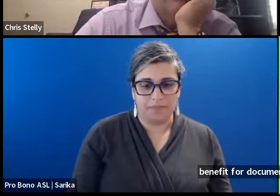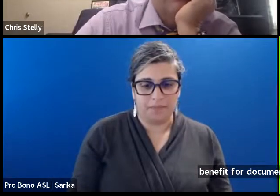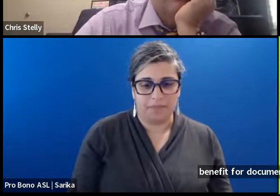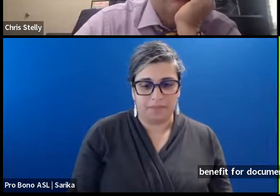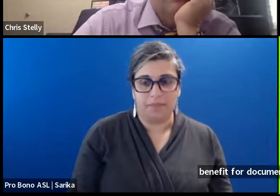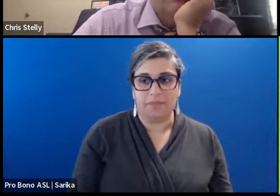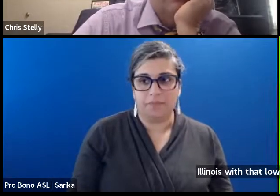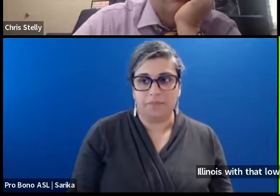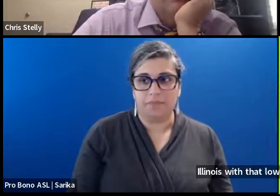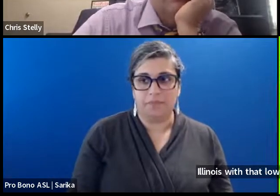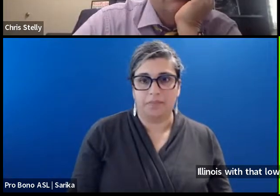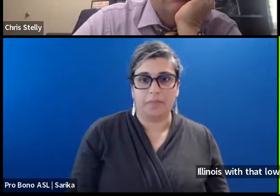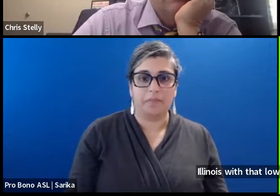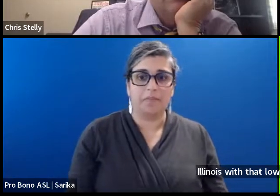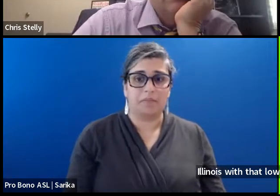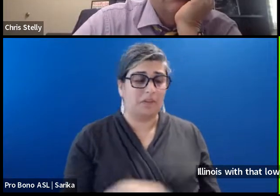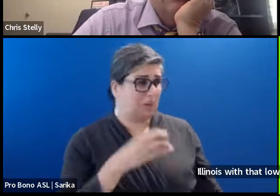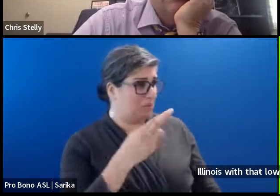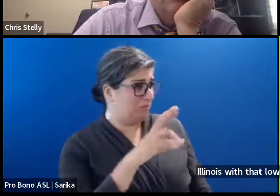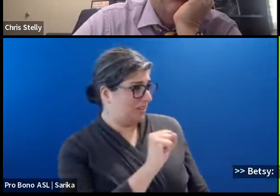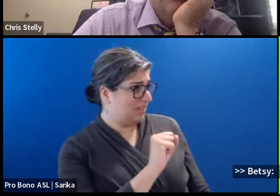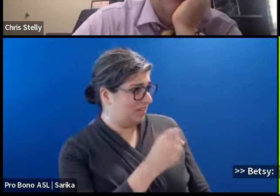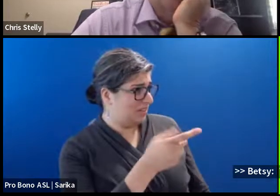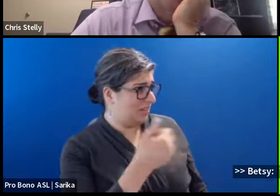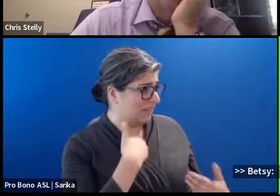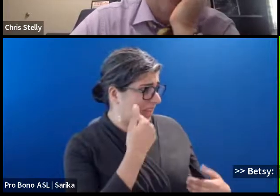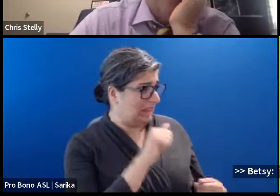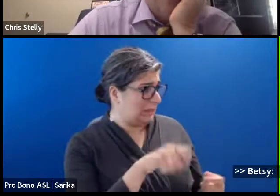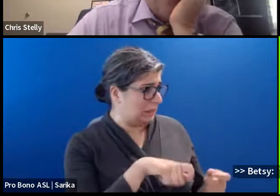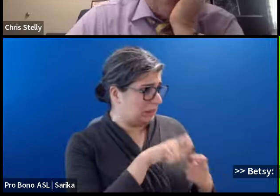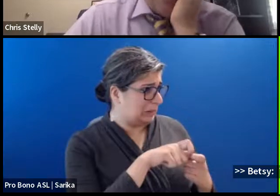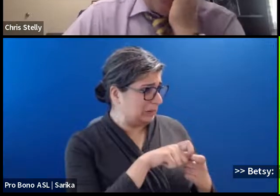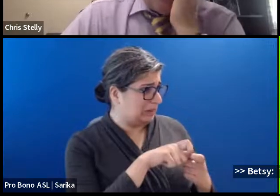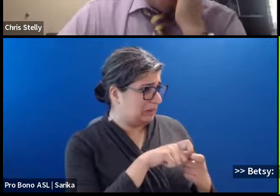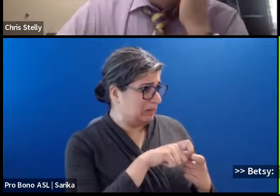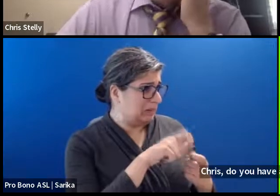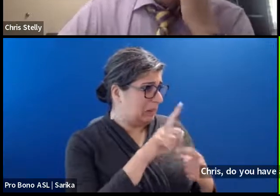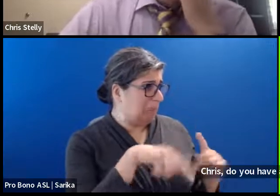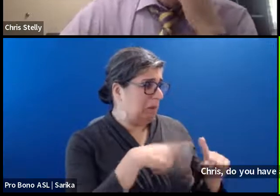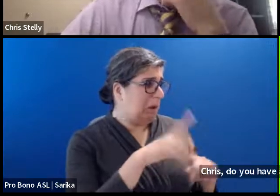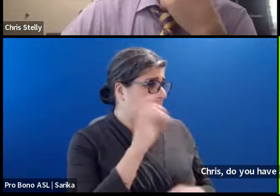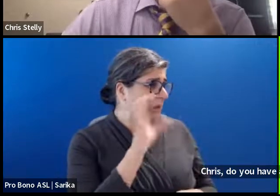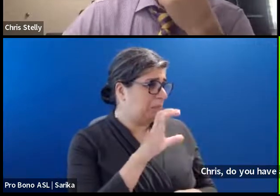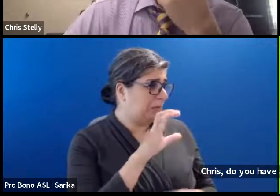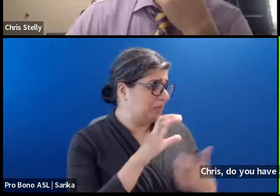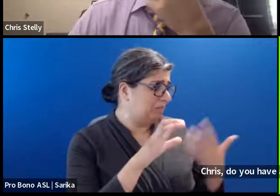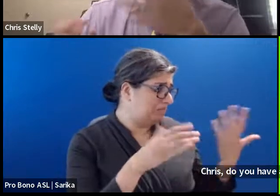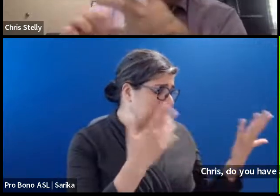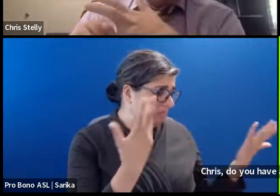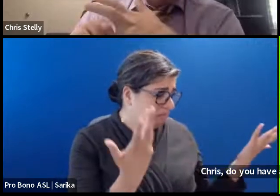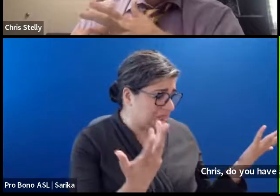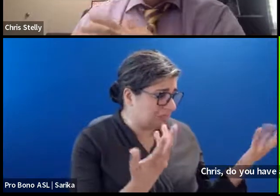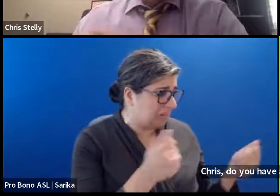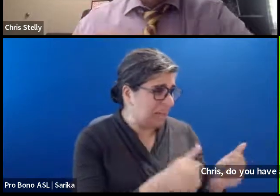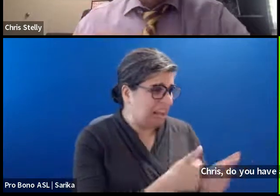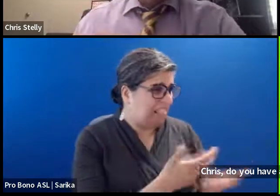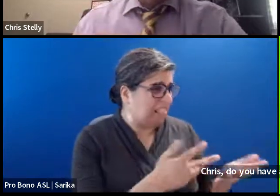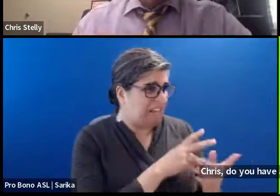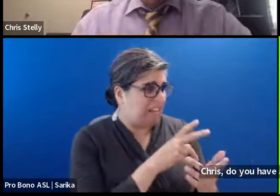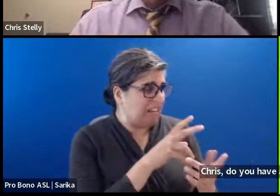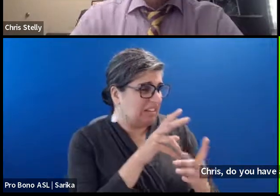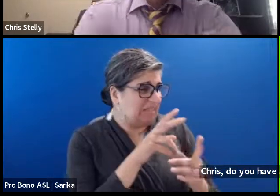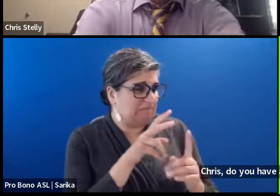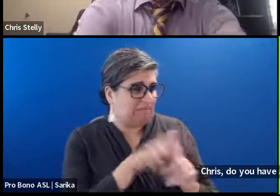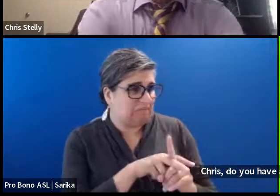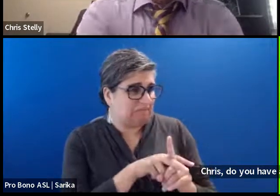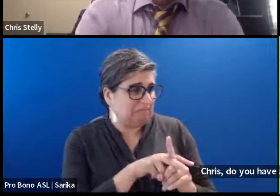Thank you. Chris. Do you have any specifics about documentaries? And. Um. Anything that applies. To those.